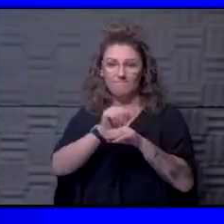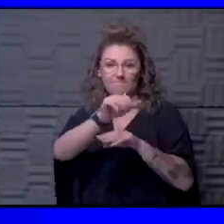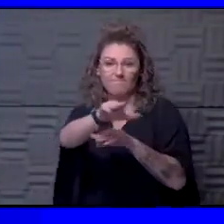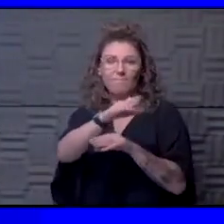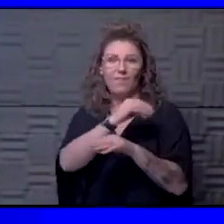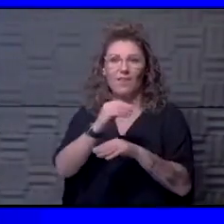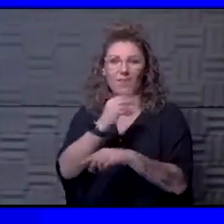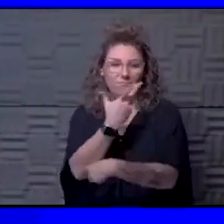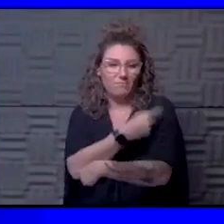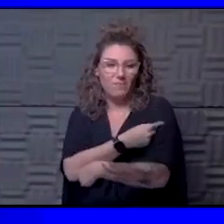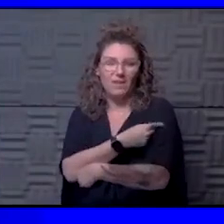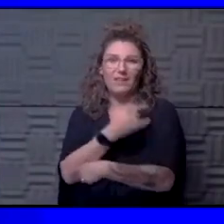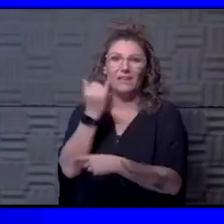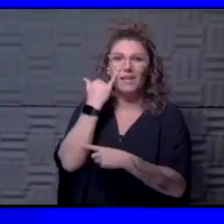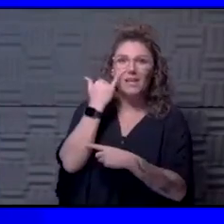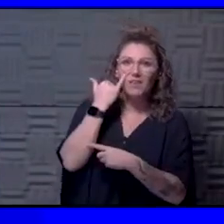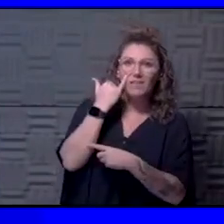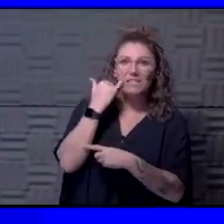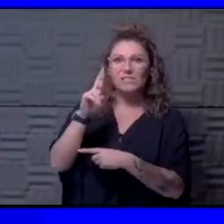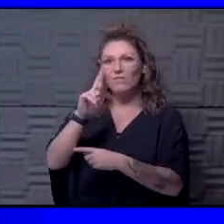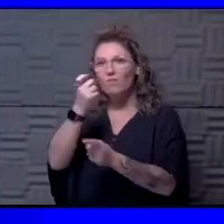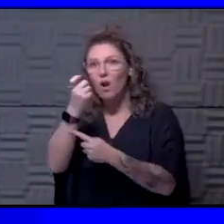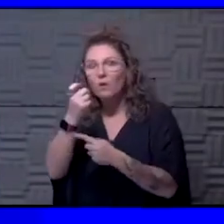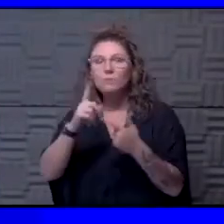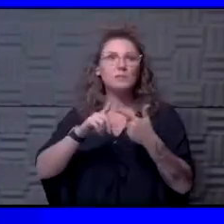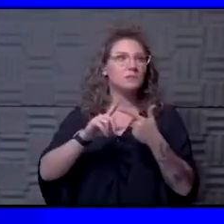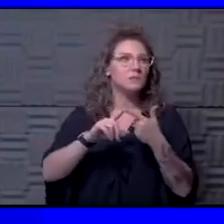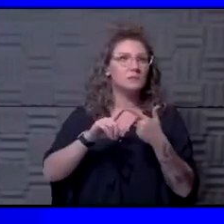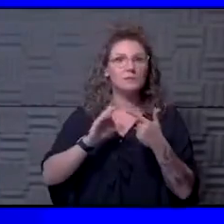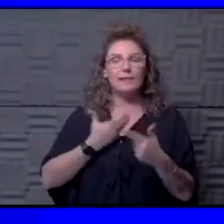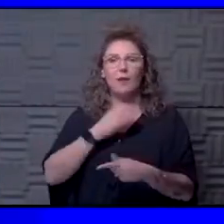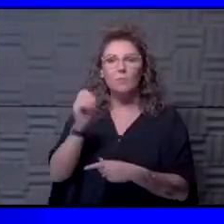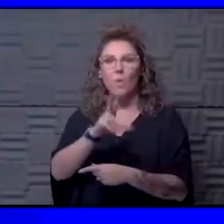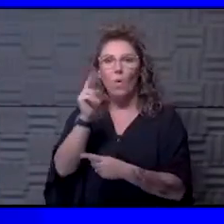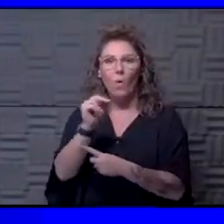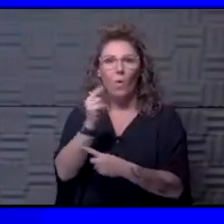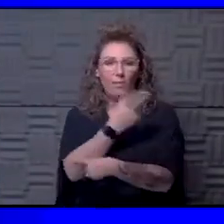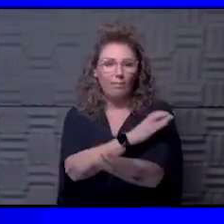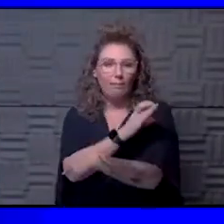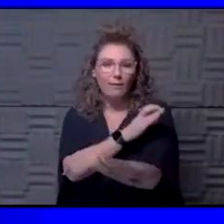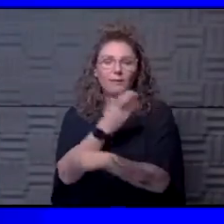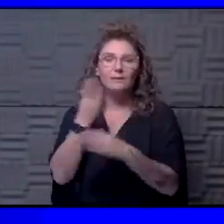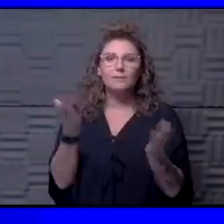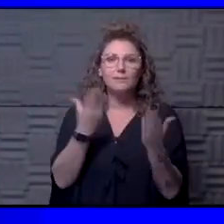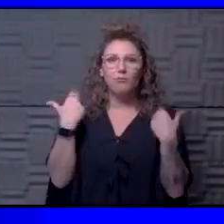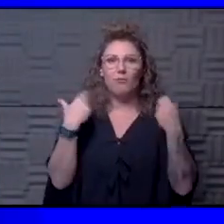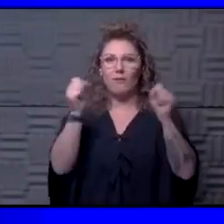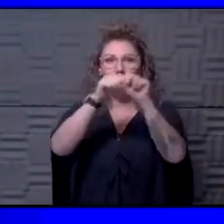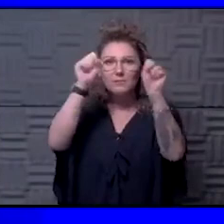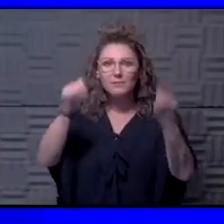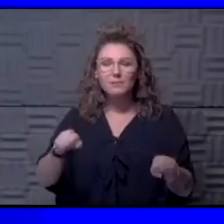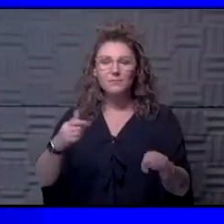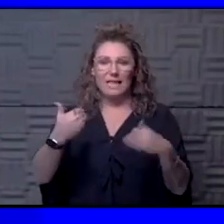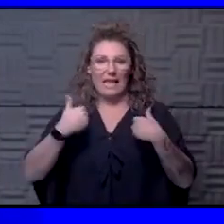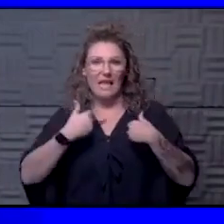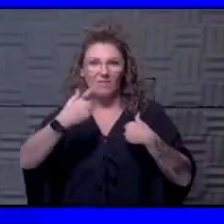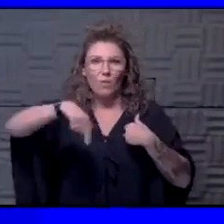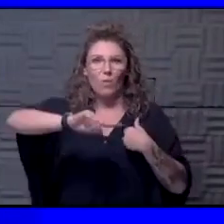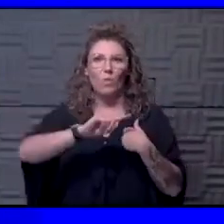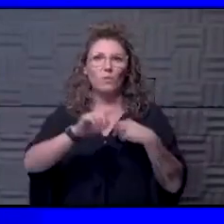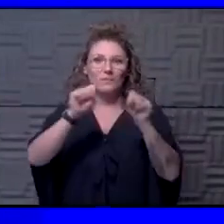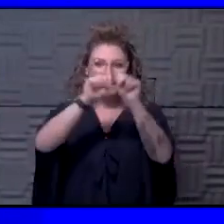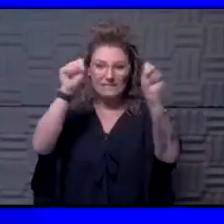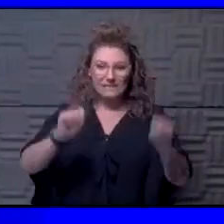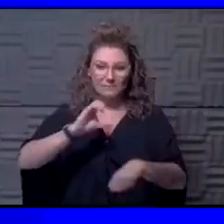and get it in arms, whether that's the commercial pharmacies, whether that's our own clinics here within the health system. We have those mechanisms and those